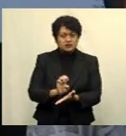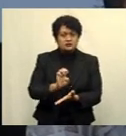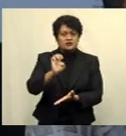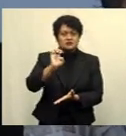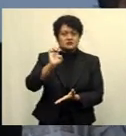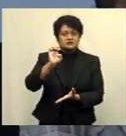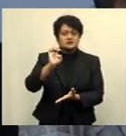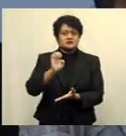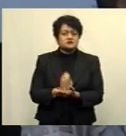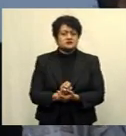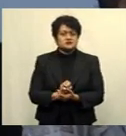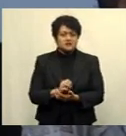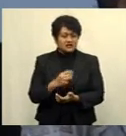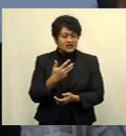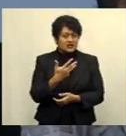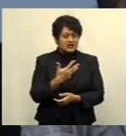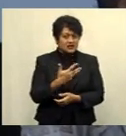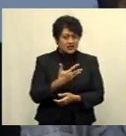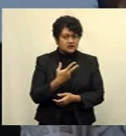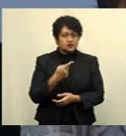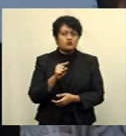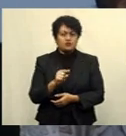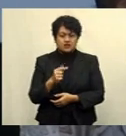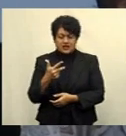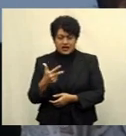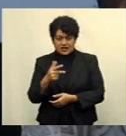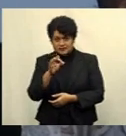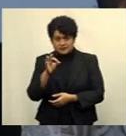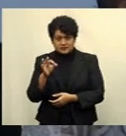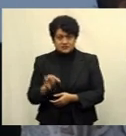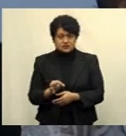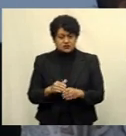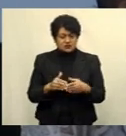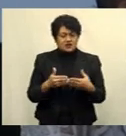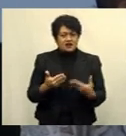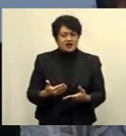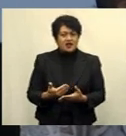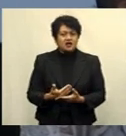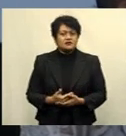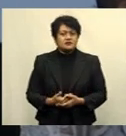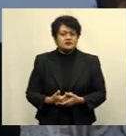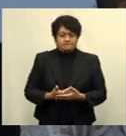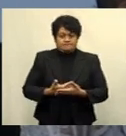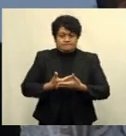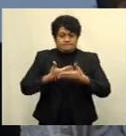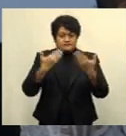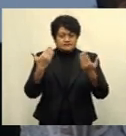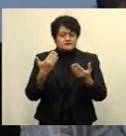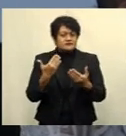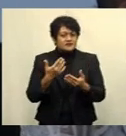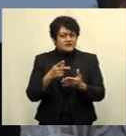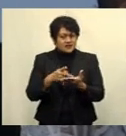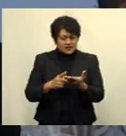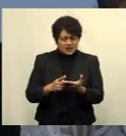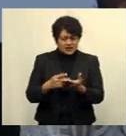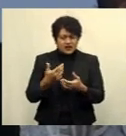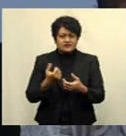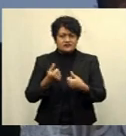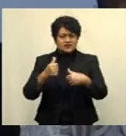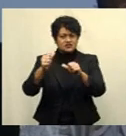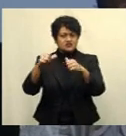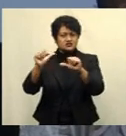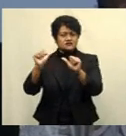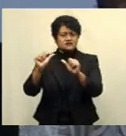to contract by 19.8%. As of now, a large part depends on achieving herd immunity.